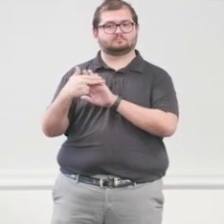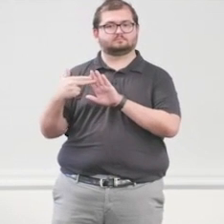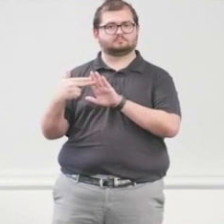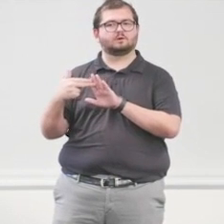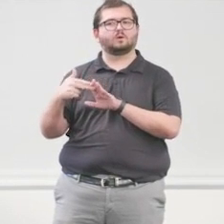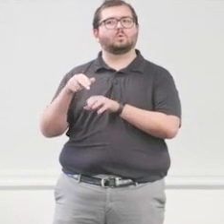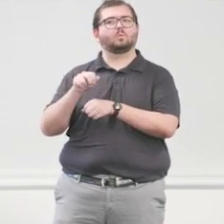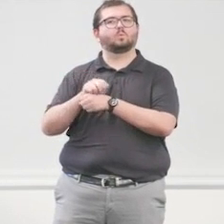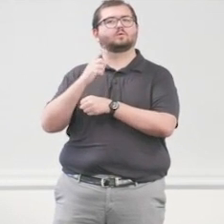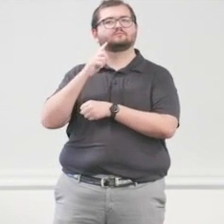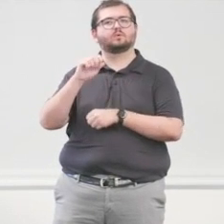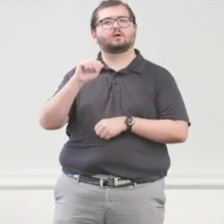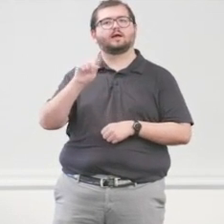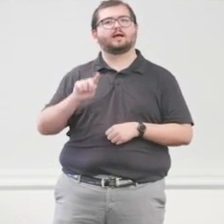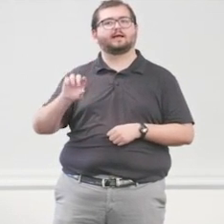for ASCHAIR.